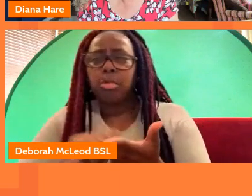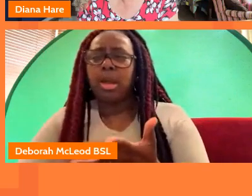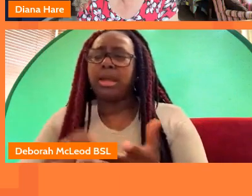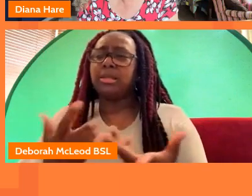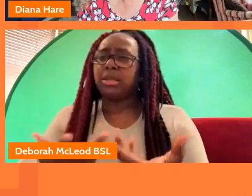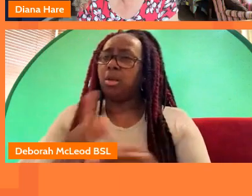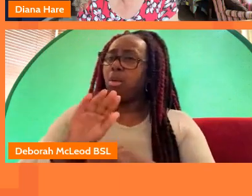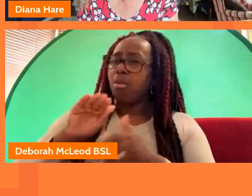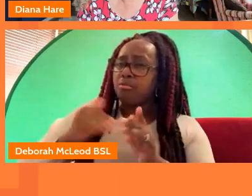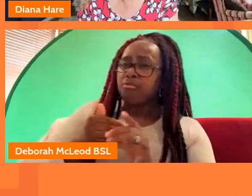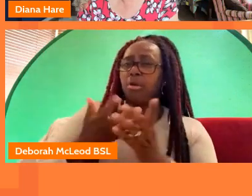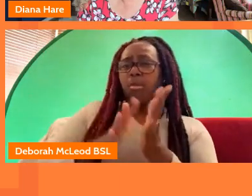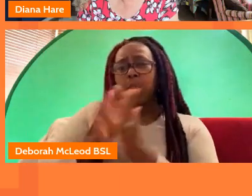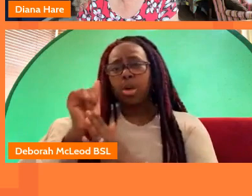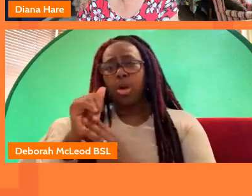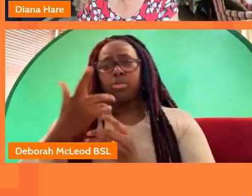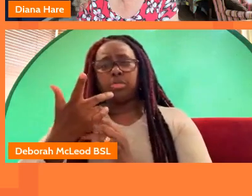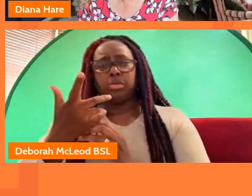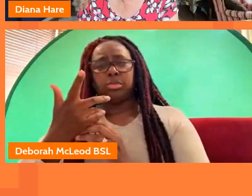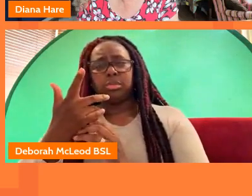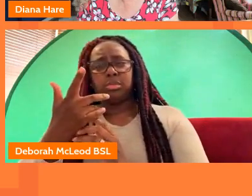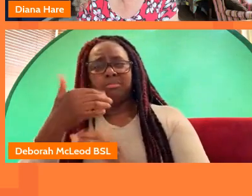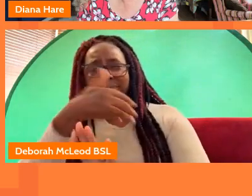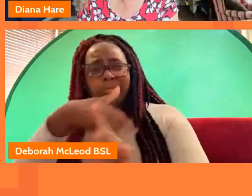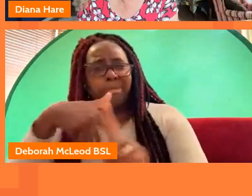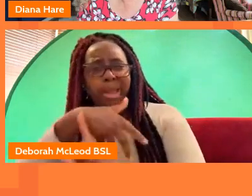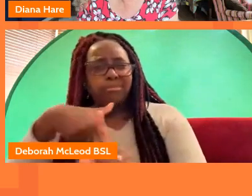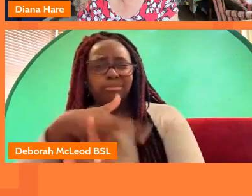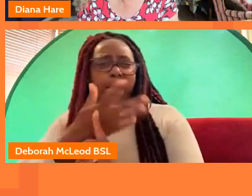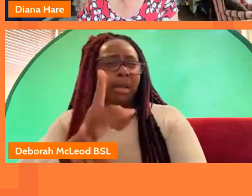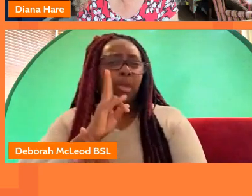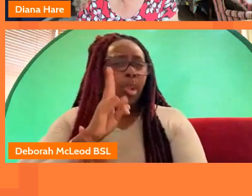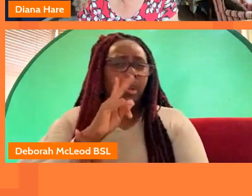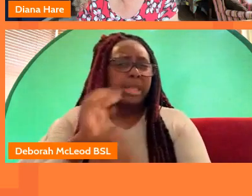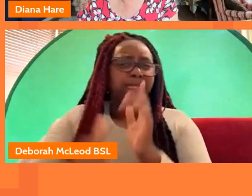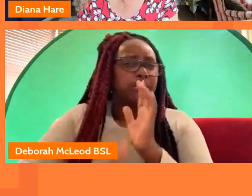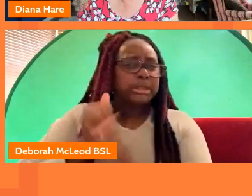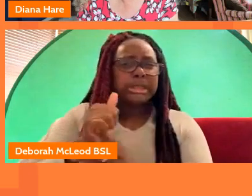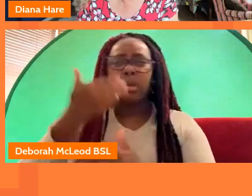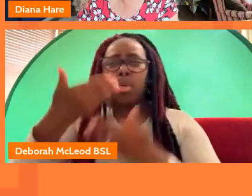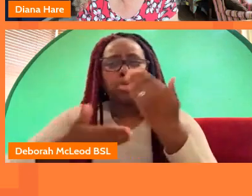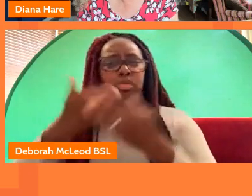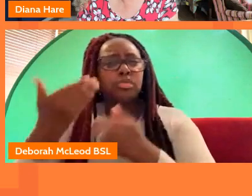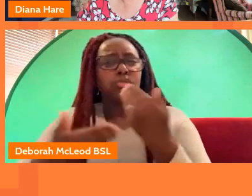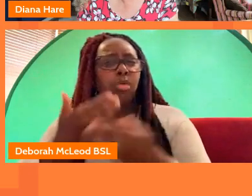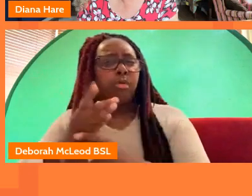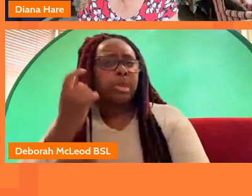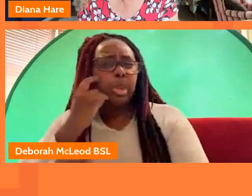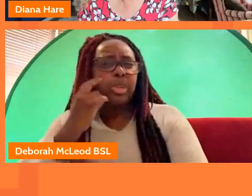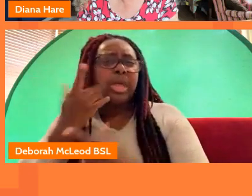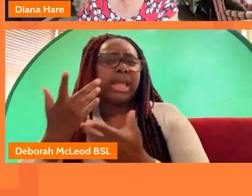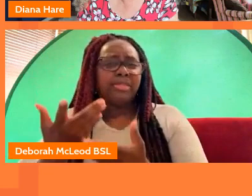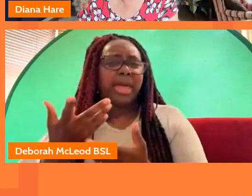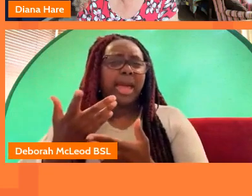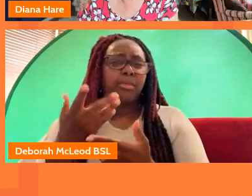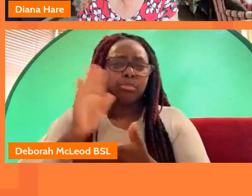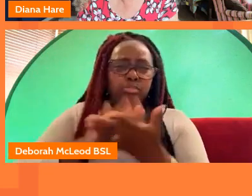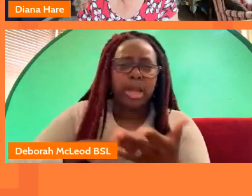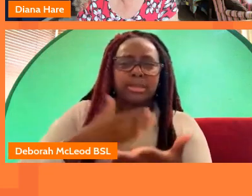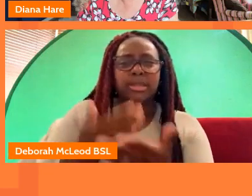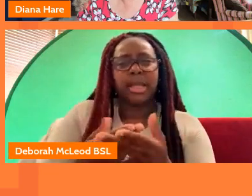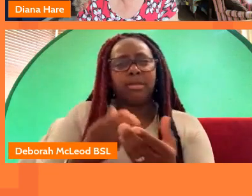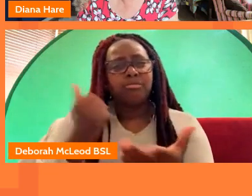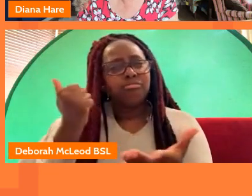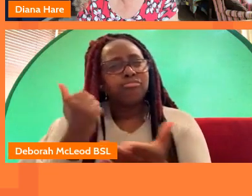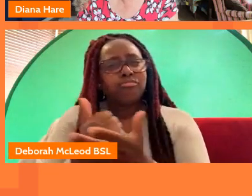from the cultural sector what are you looking for in their skill sets or their storytelling that you think will translate well to radio